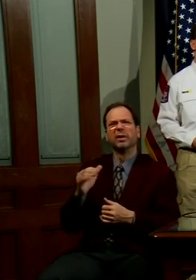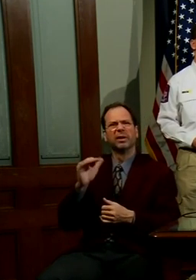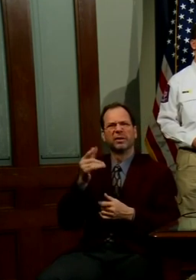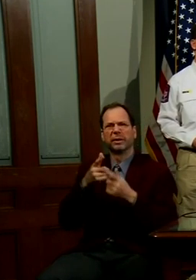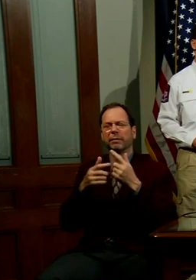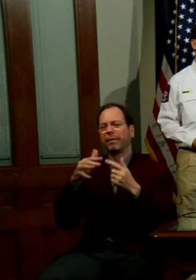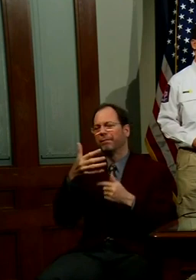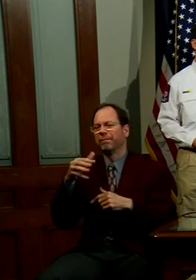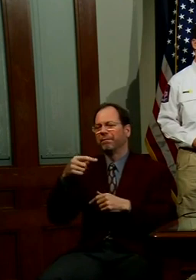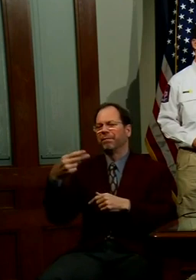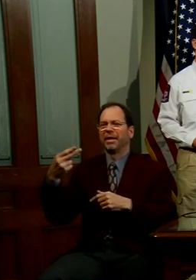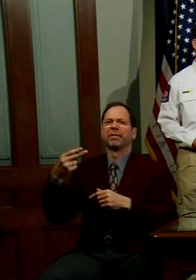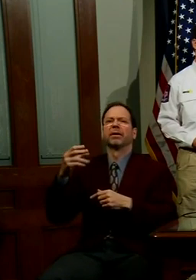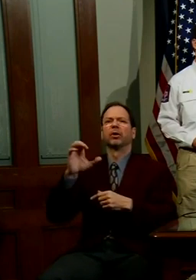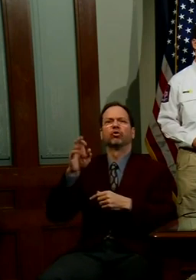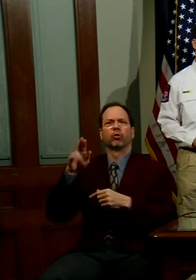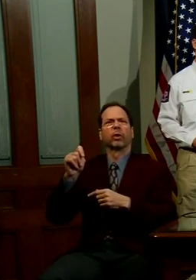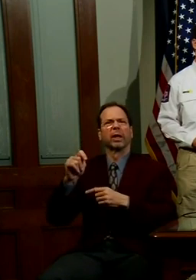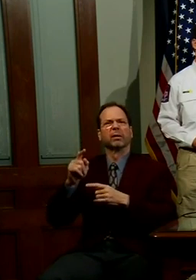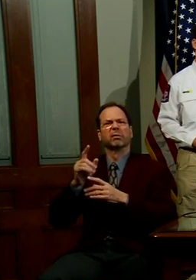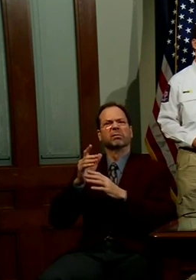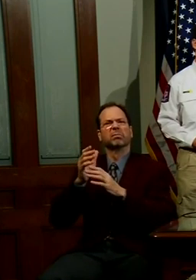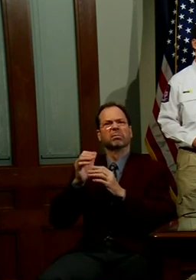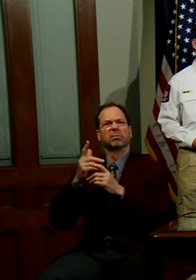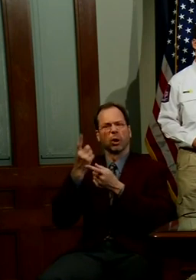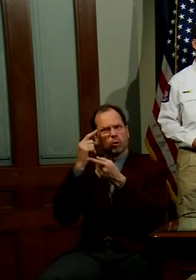agreed with the decision that I made.